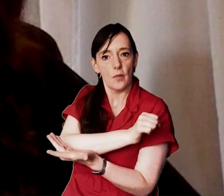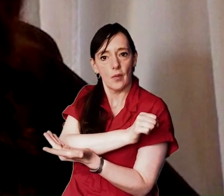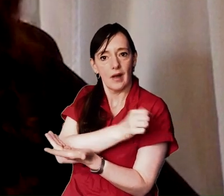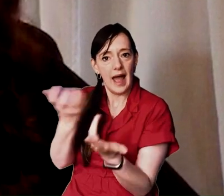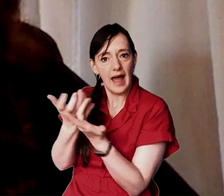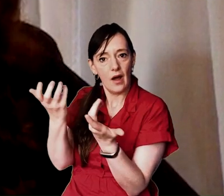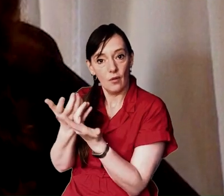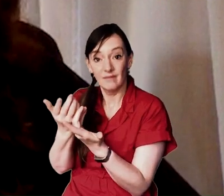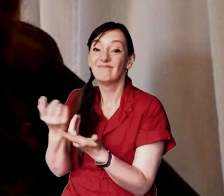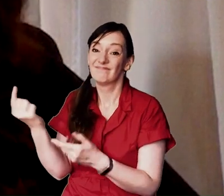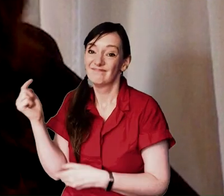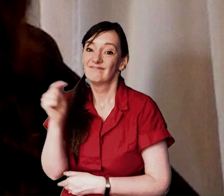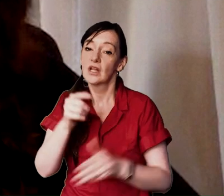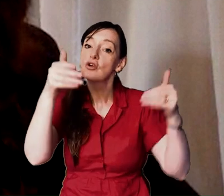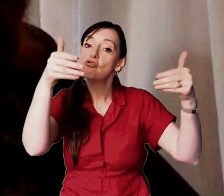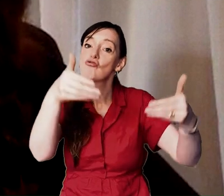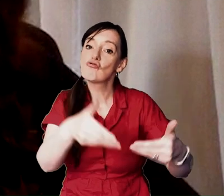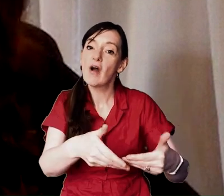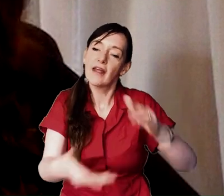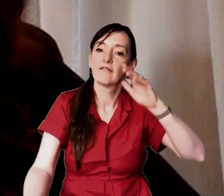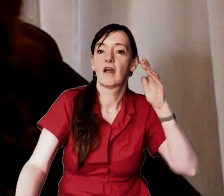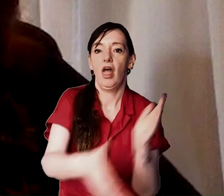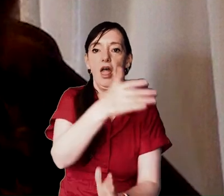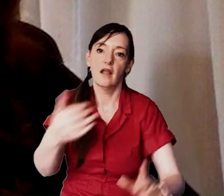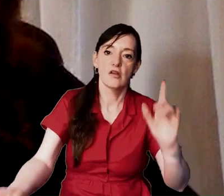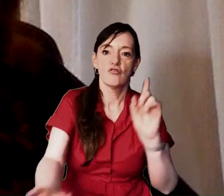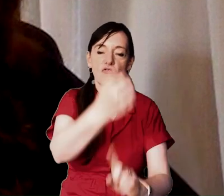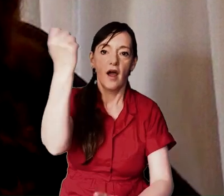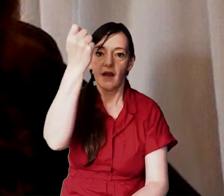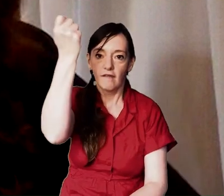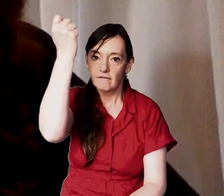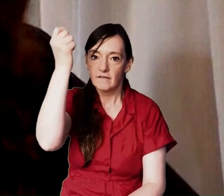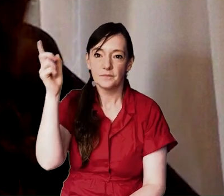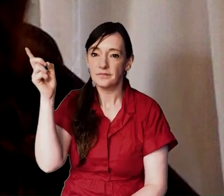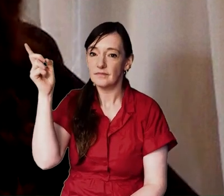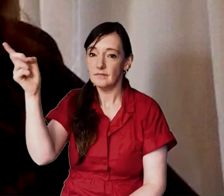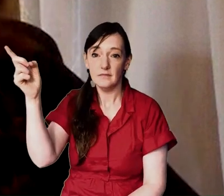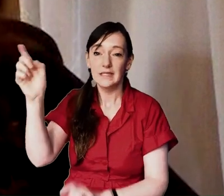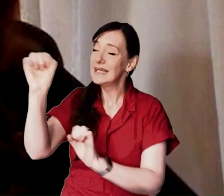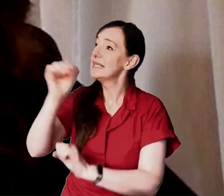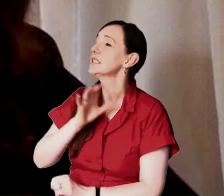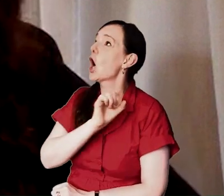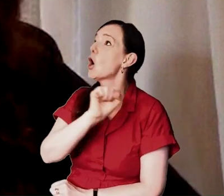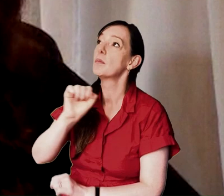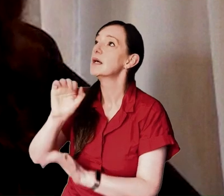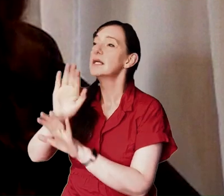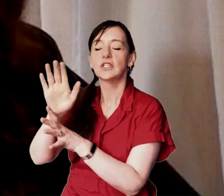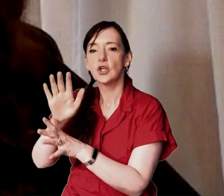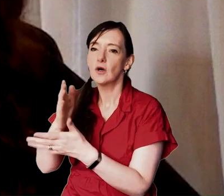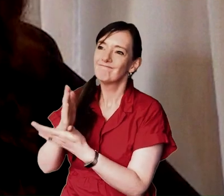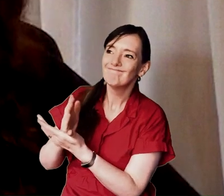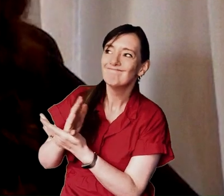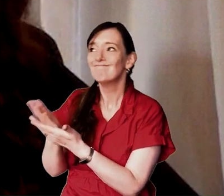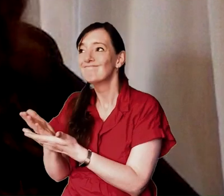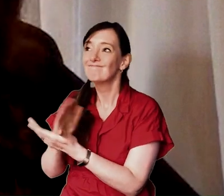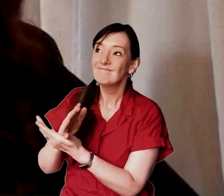because he triumphed over the grave the living hope doesn't point to an uncertain outcome it's not one that may or may not make